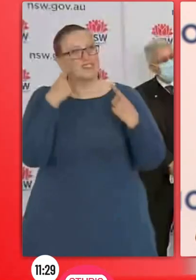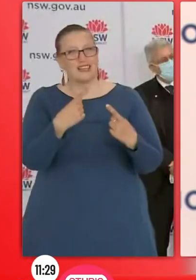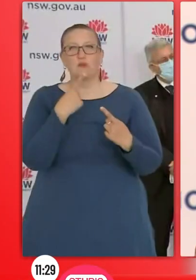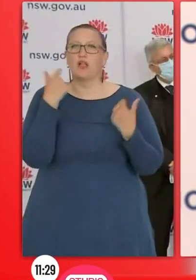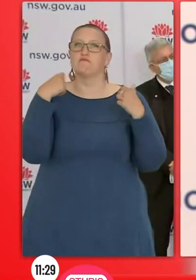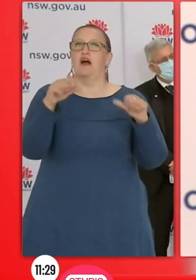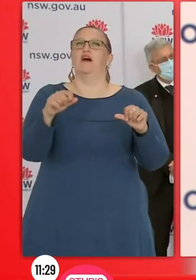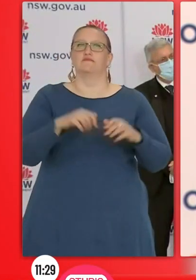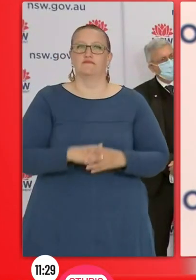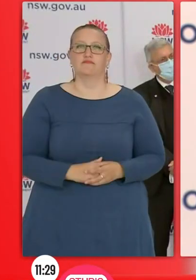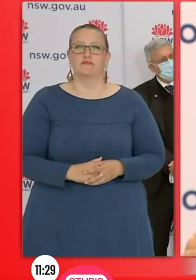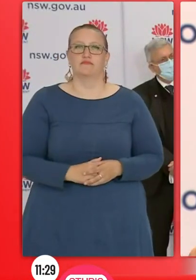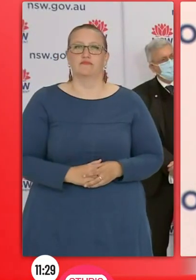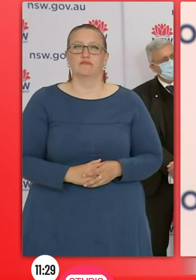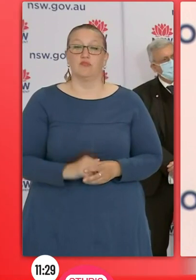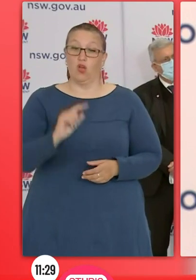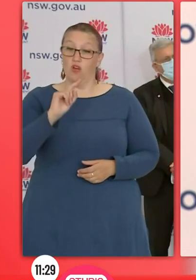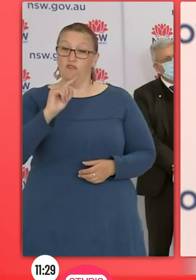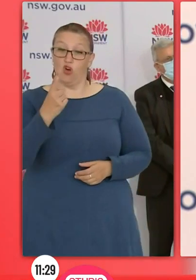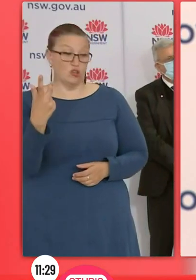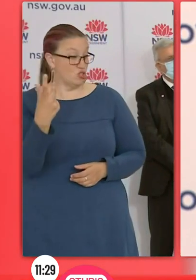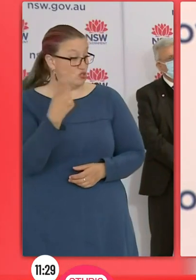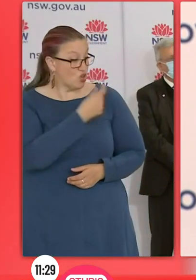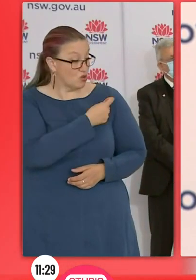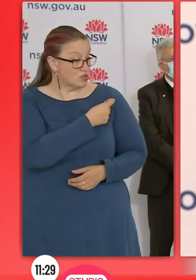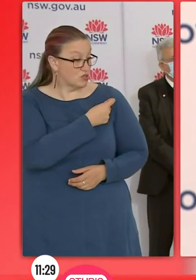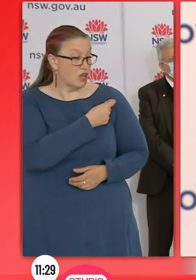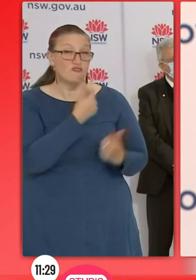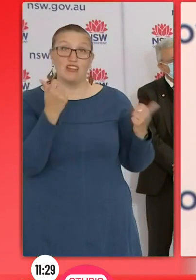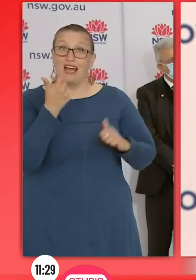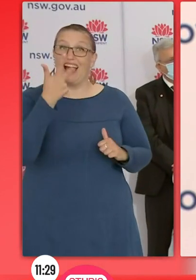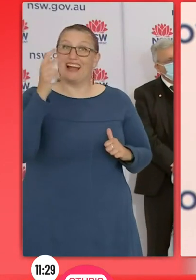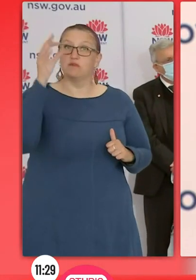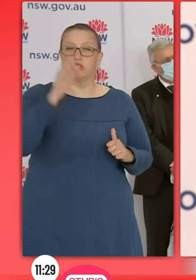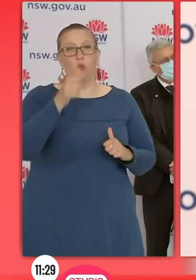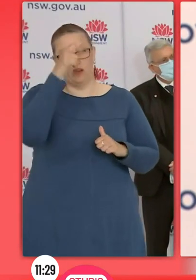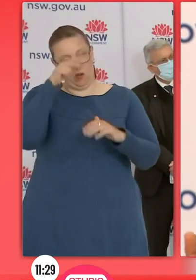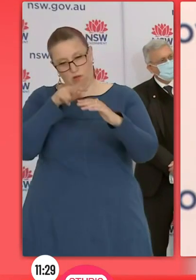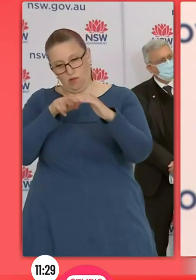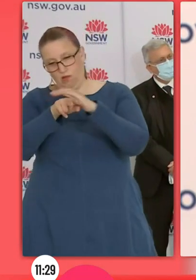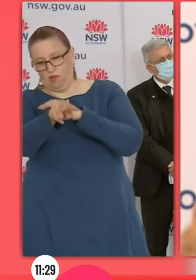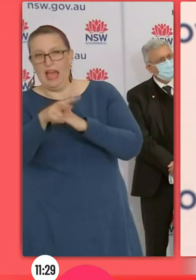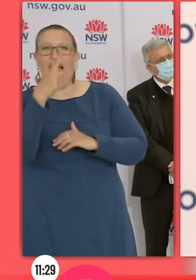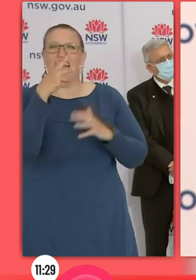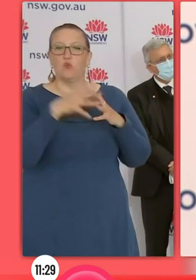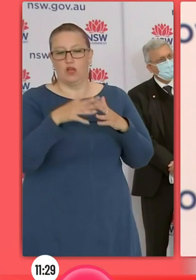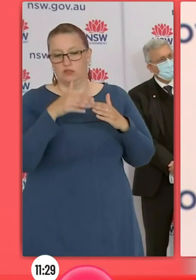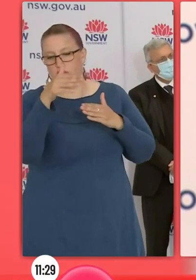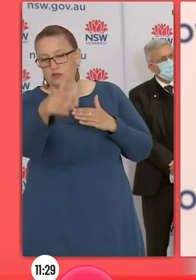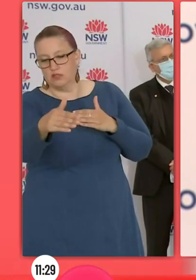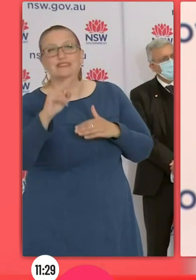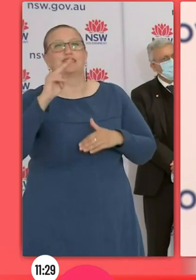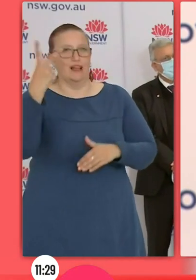to 80 per cent as soon as we can, because once we know first doses have hit 80 per cent, those people, those citizens have signed up